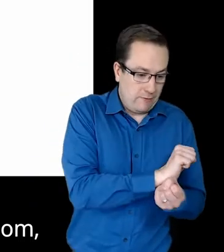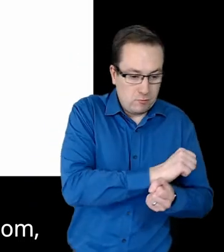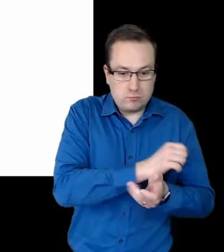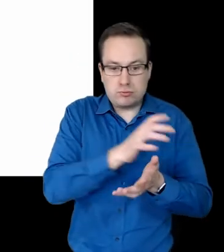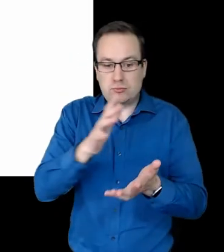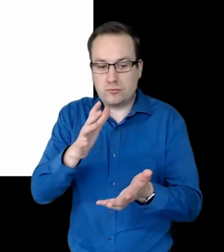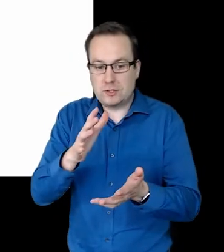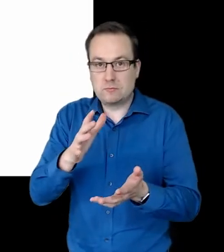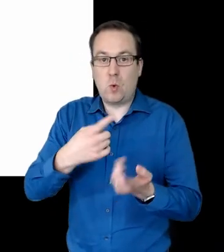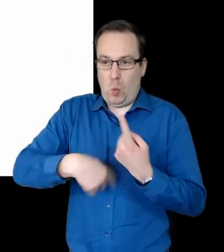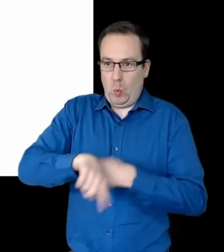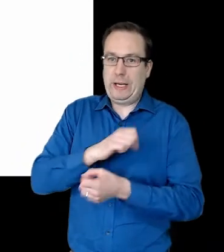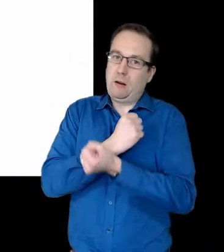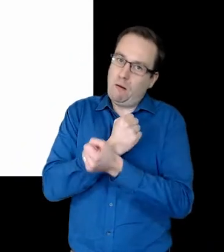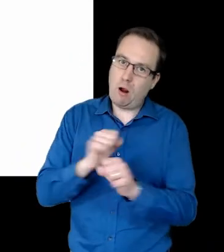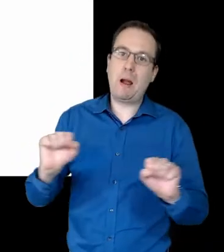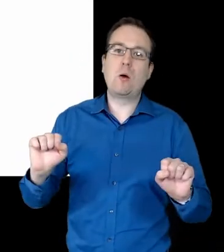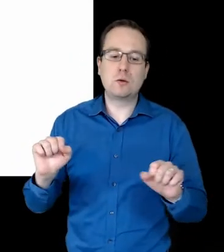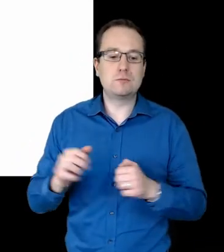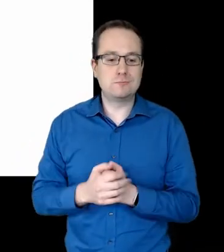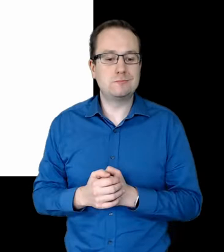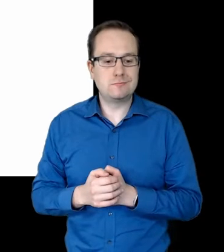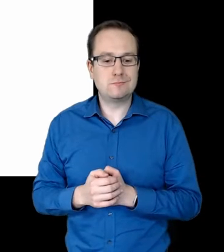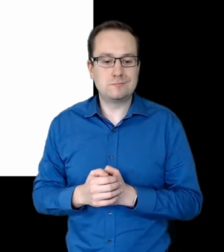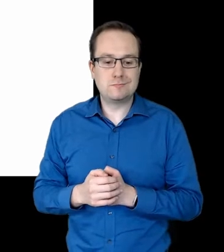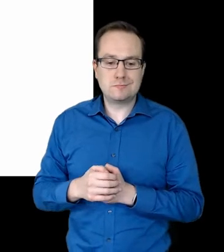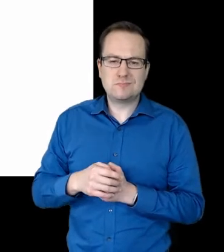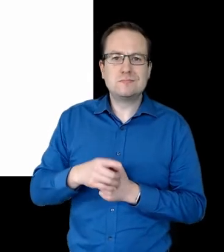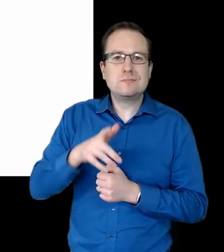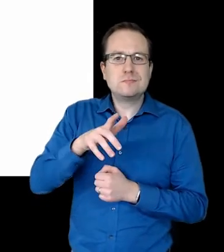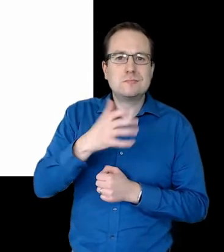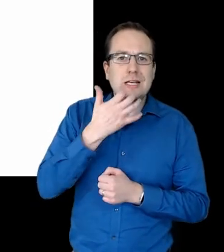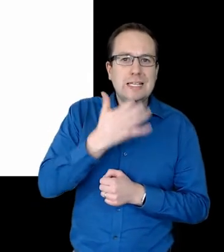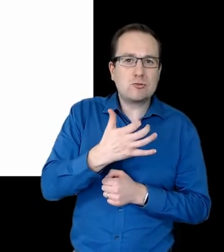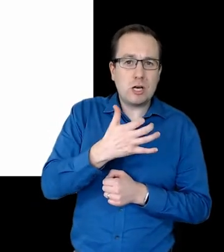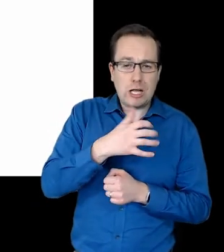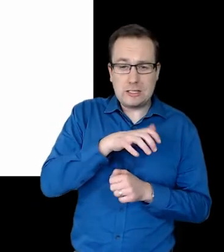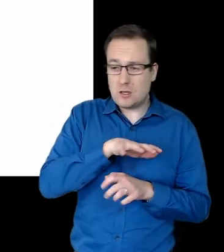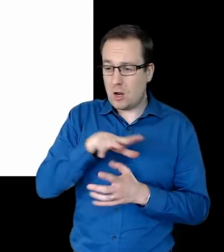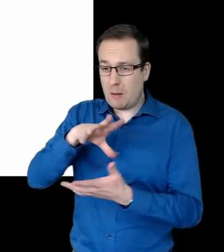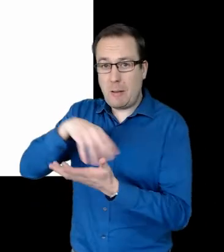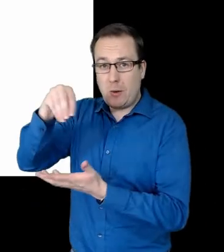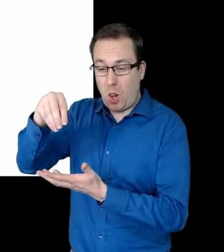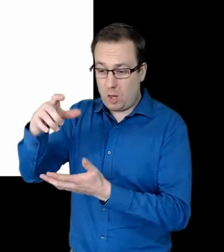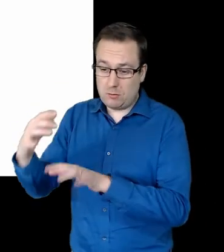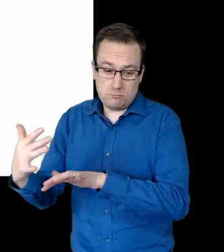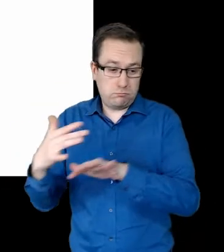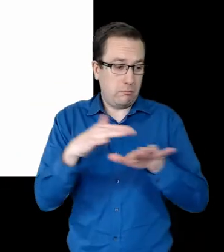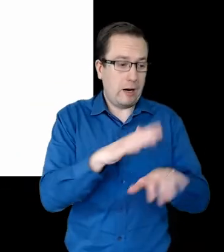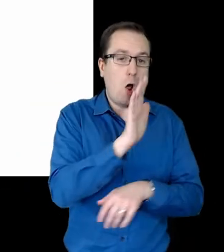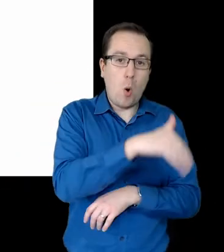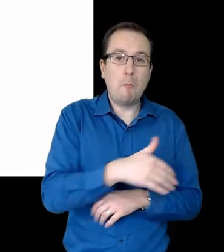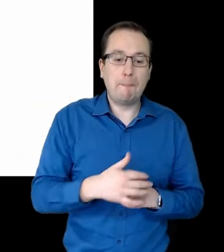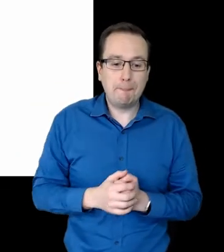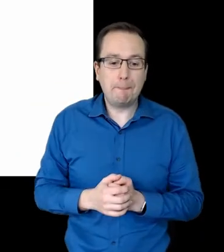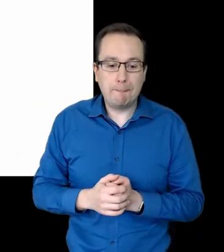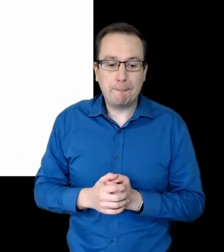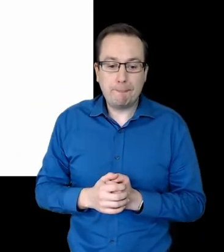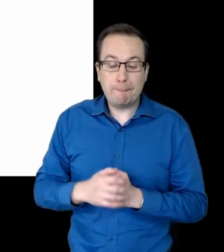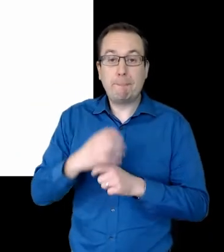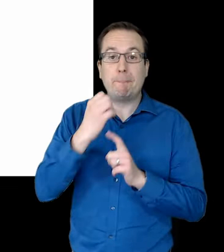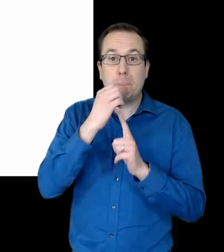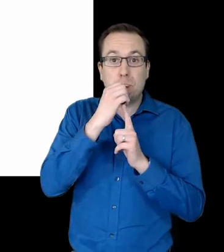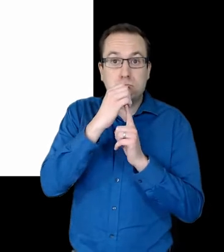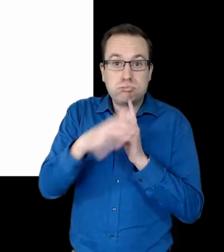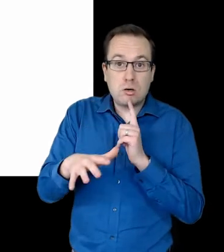We come out. As the exiled Israelites came out of Babylon back to their home. As the prophets